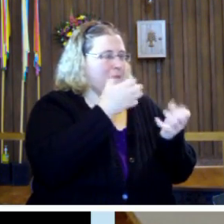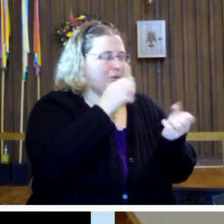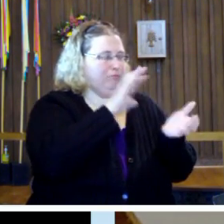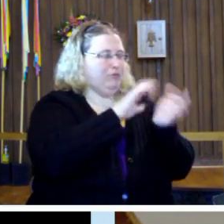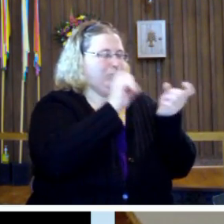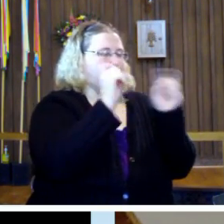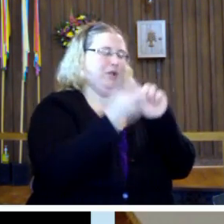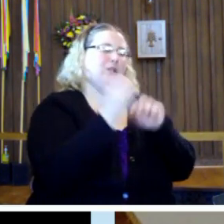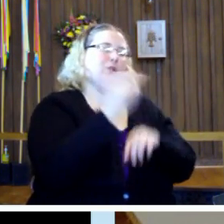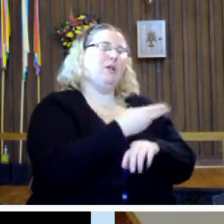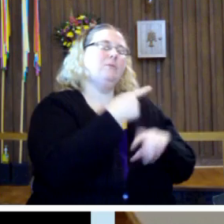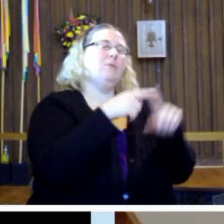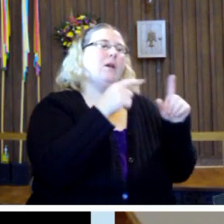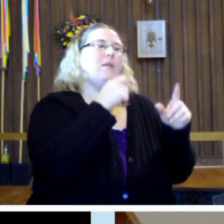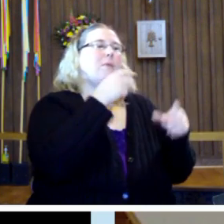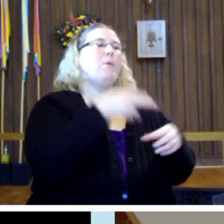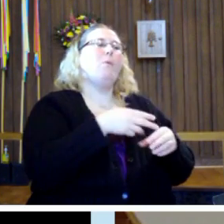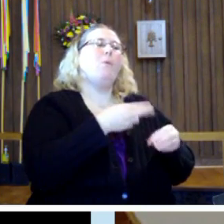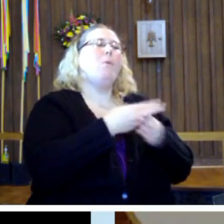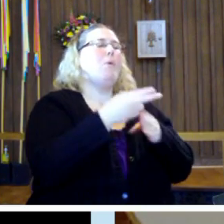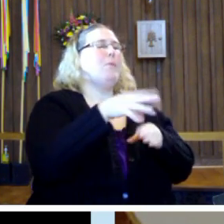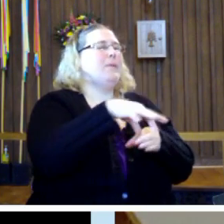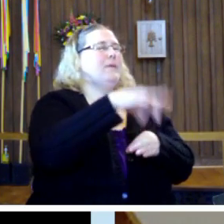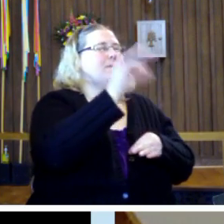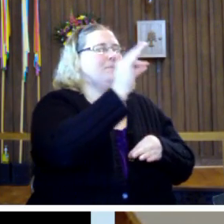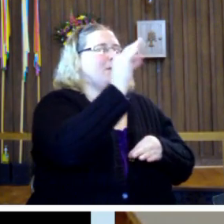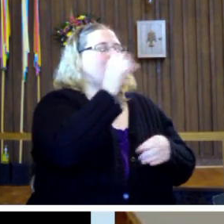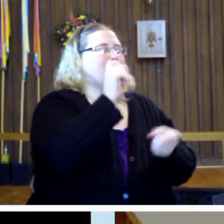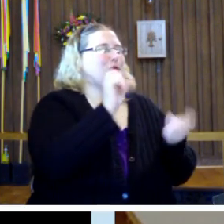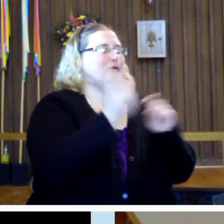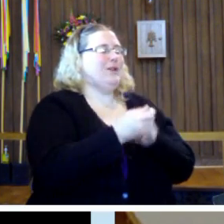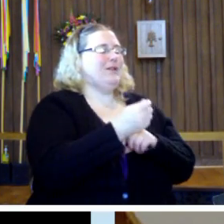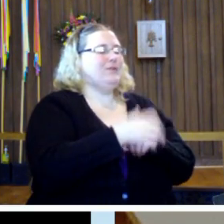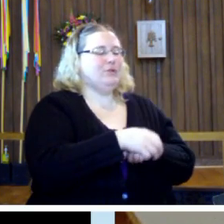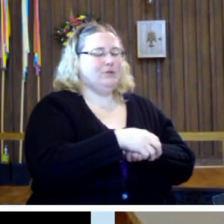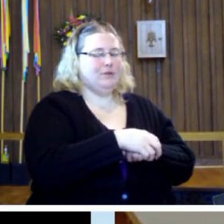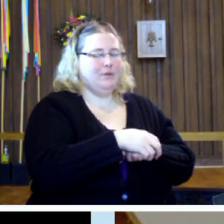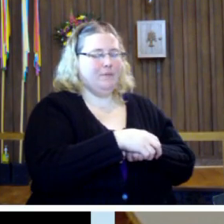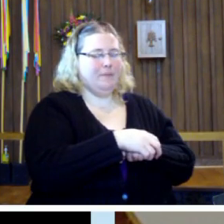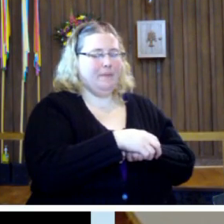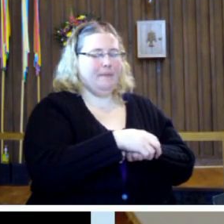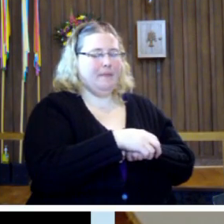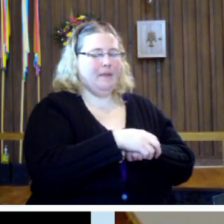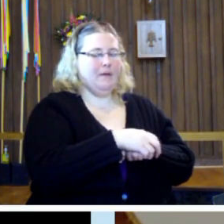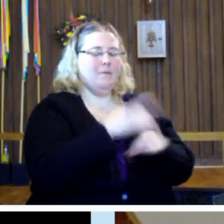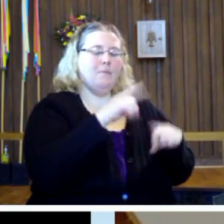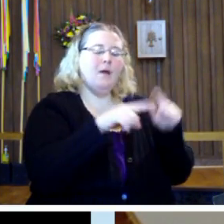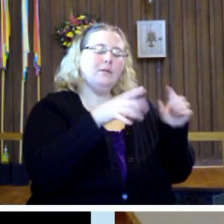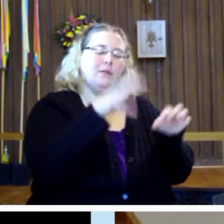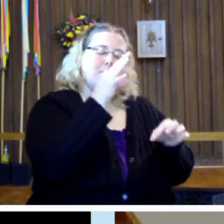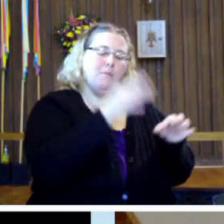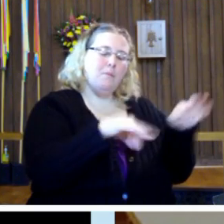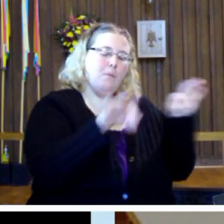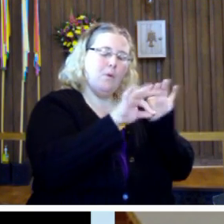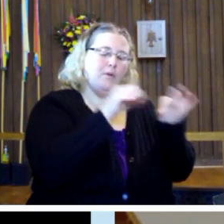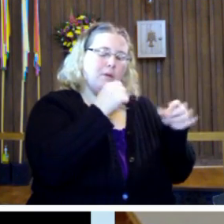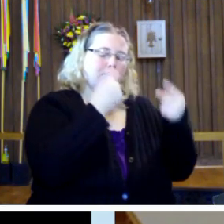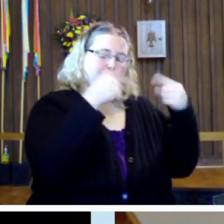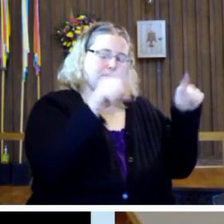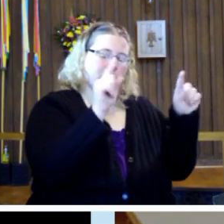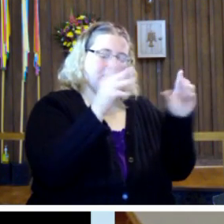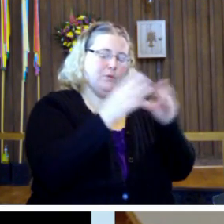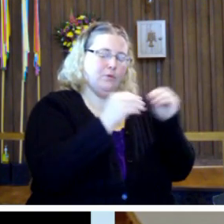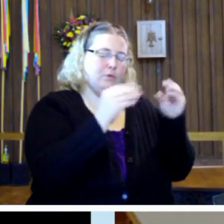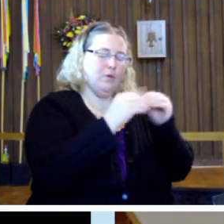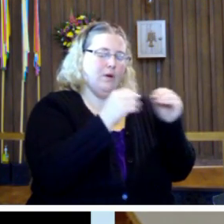convert us. We can let the Holy Spirit do the conversion part, conversion part. But what is important is that we tell the